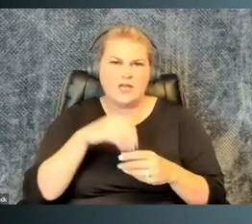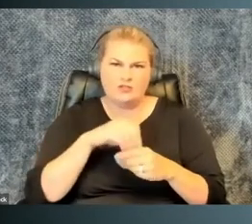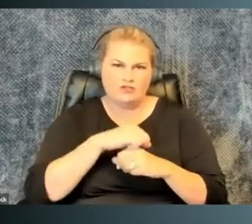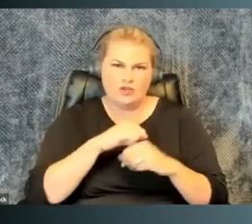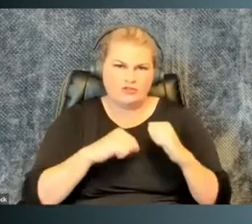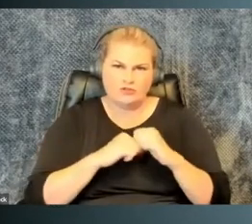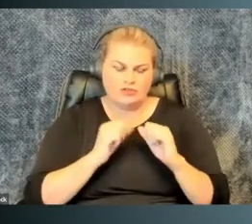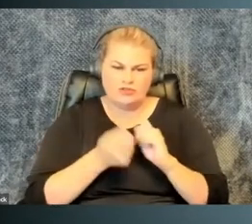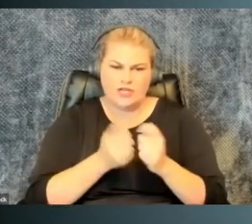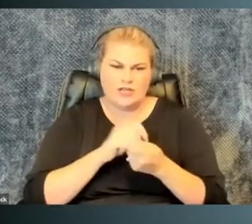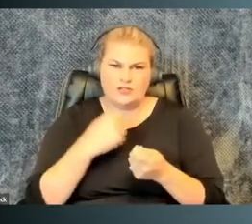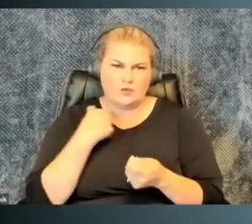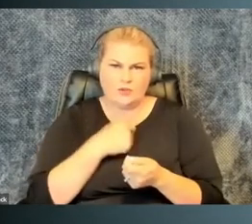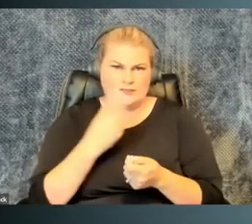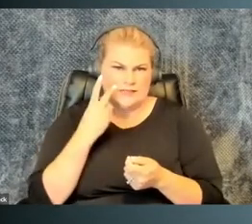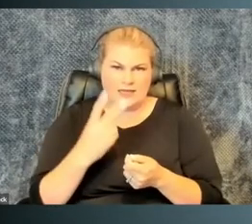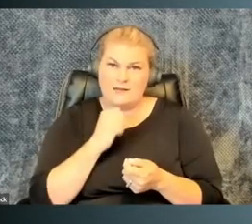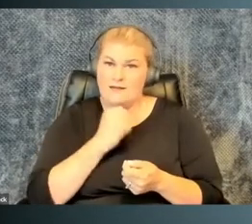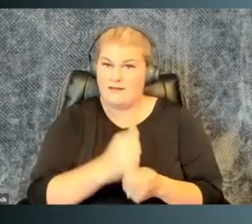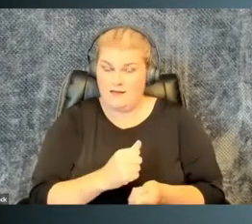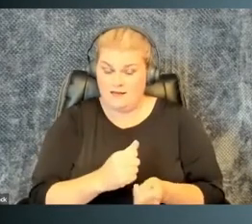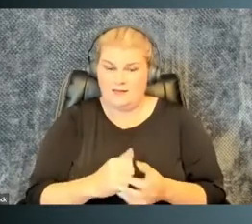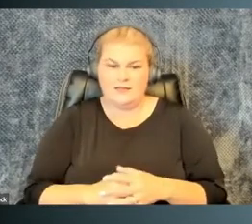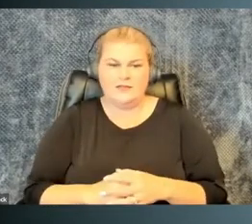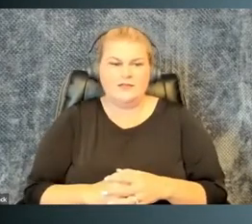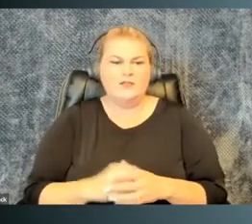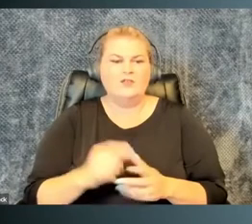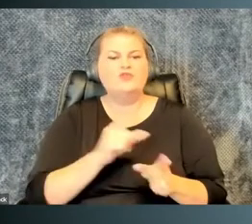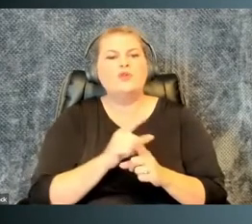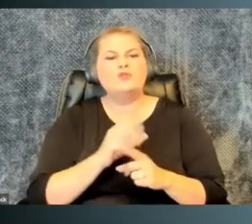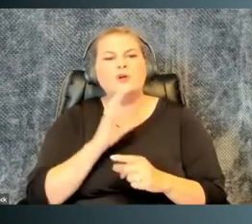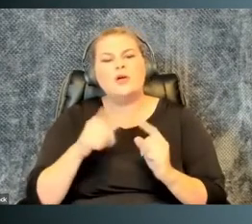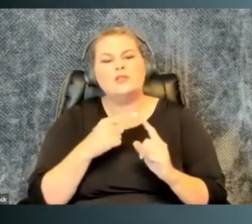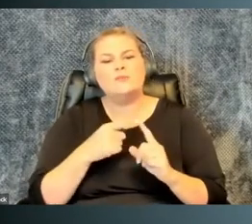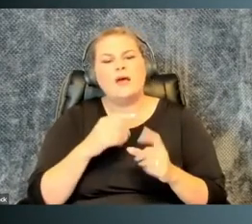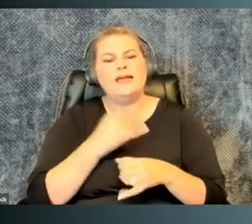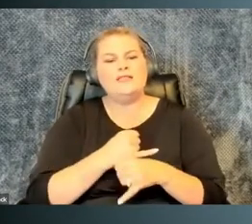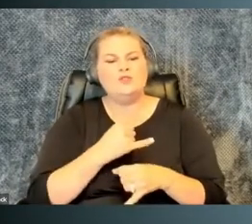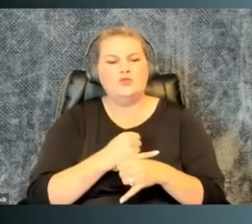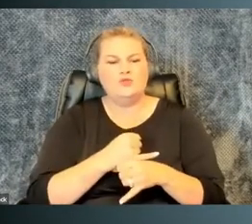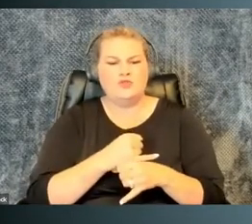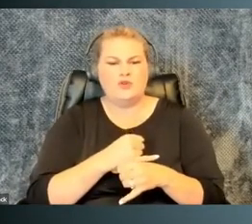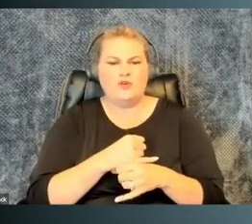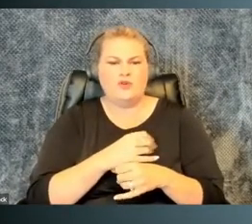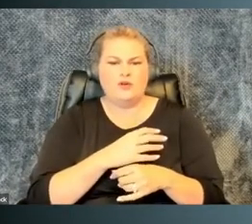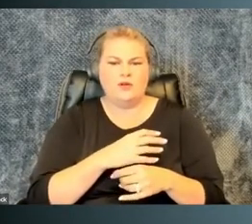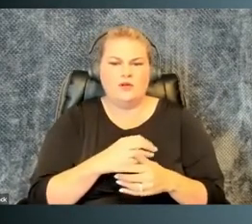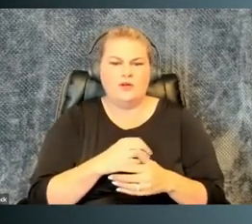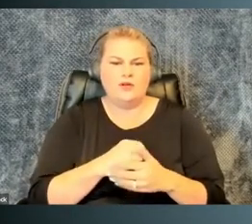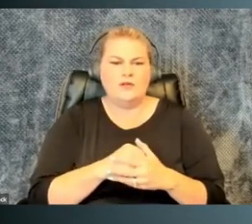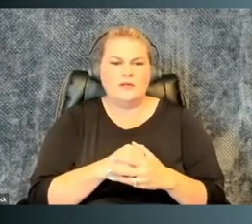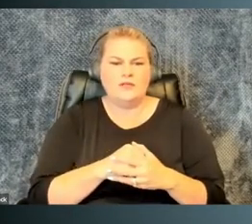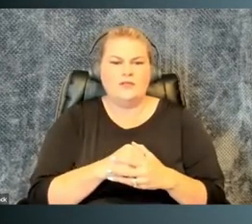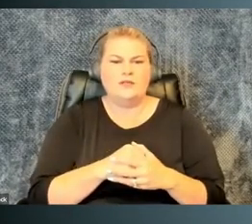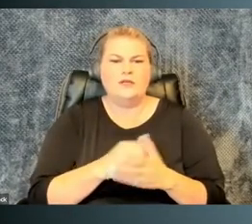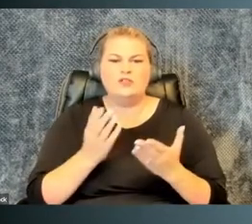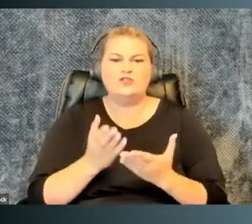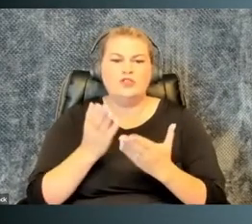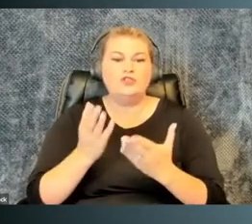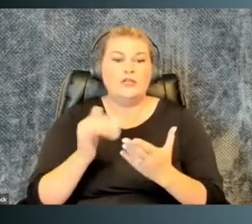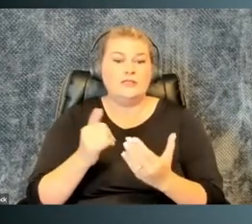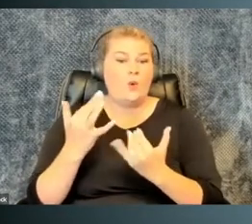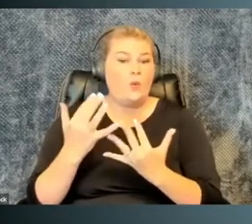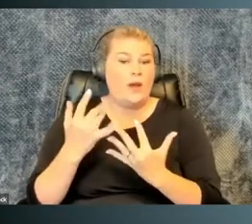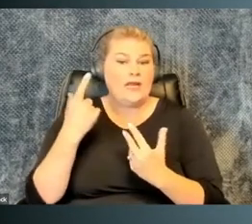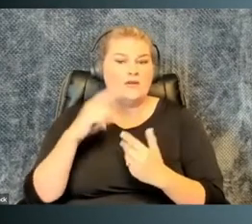trace of its history. This is not structural change that we're seeing. She also talks about how institutional, and here I quote, institutional